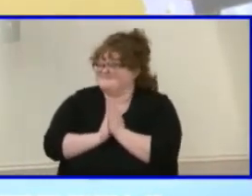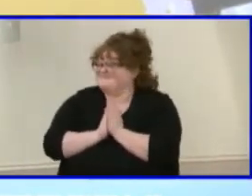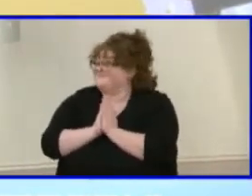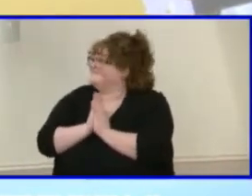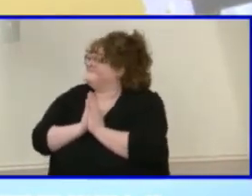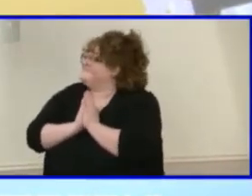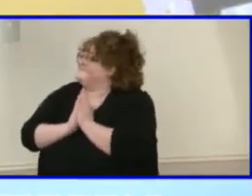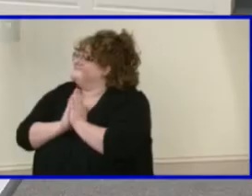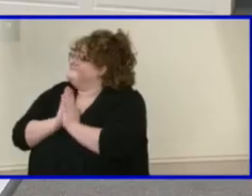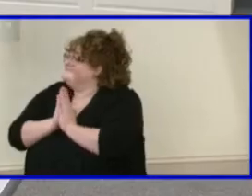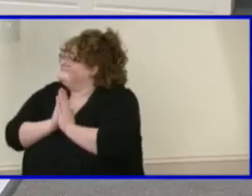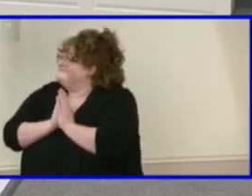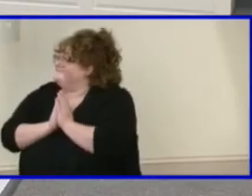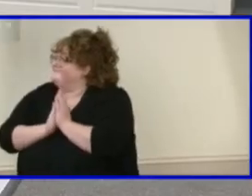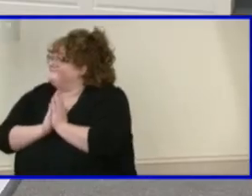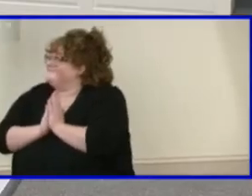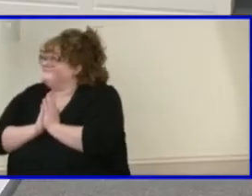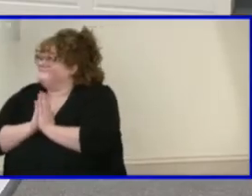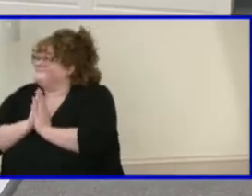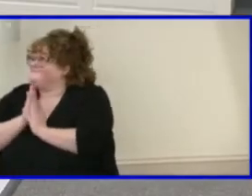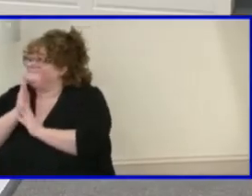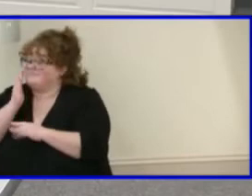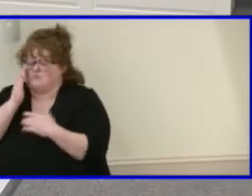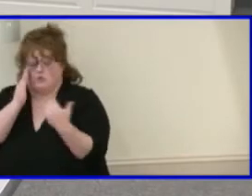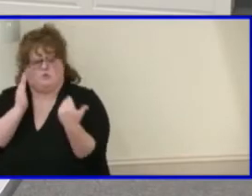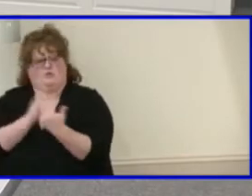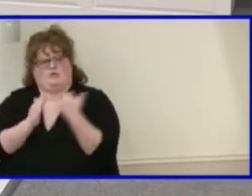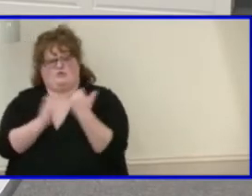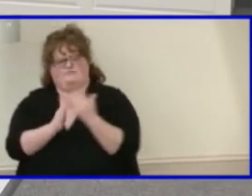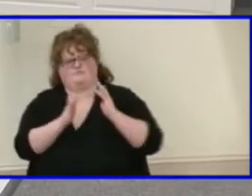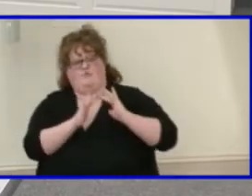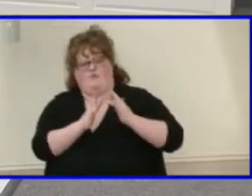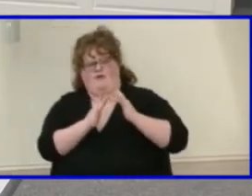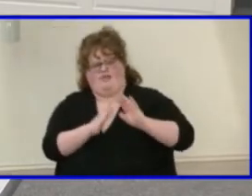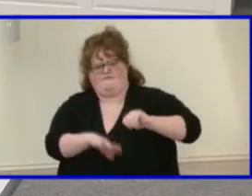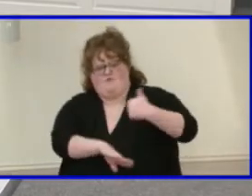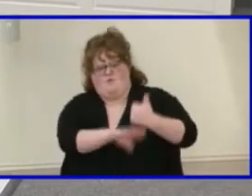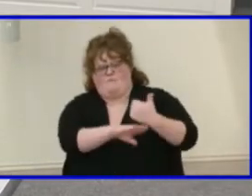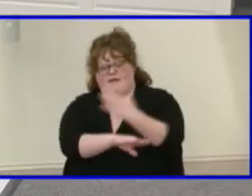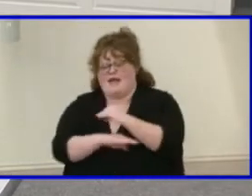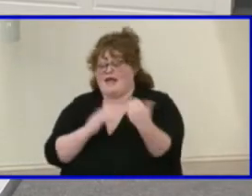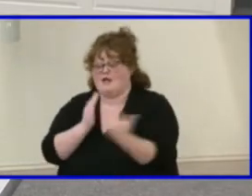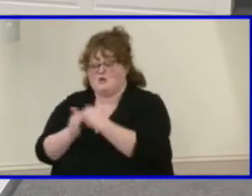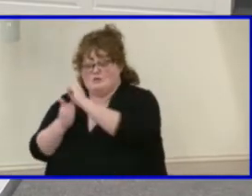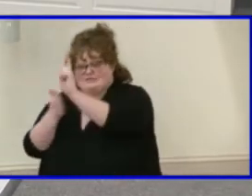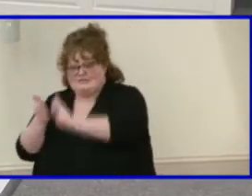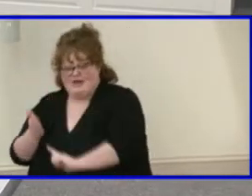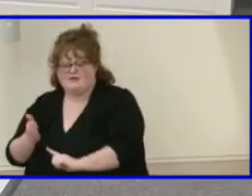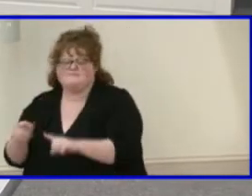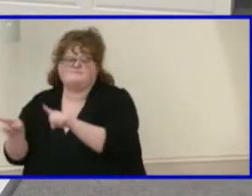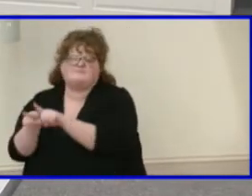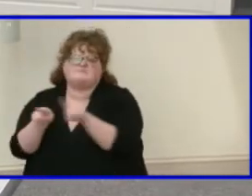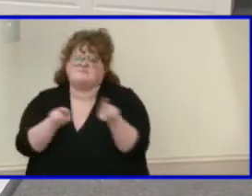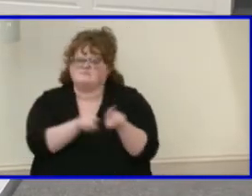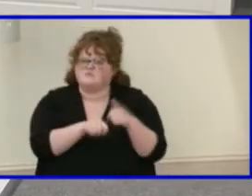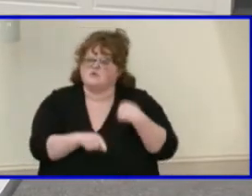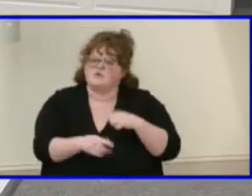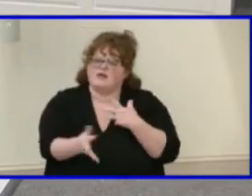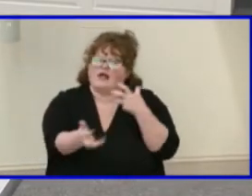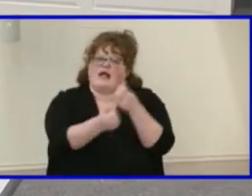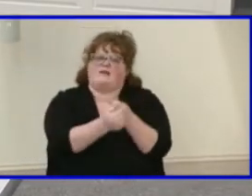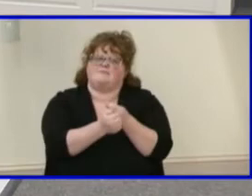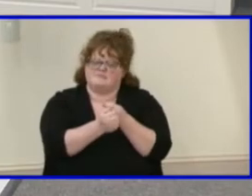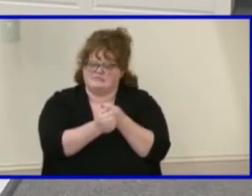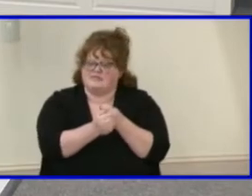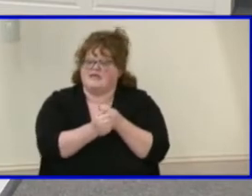In addition to the reformatted digital layout and updated design, a number of updates were also made to the content of the Planning Guide.